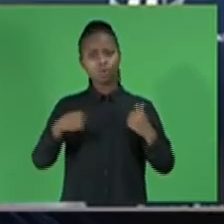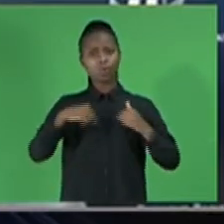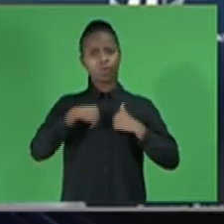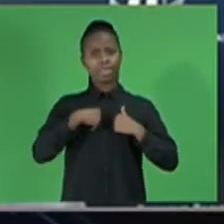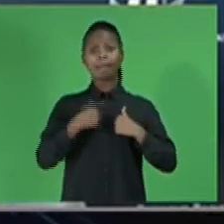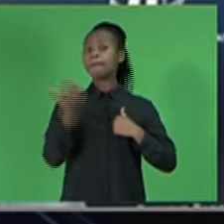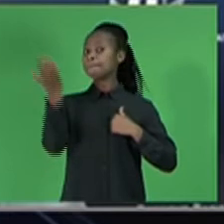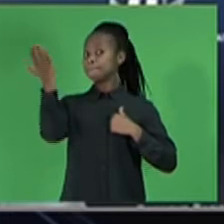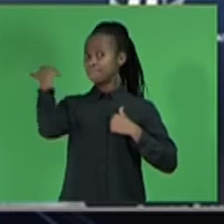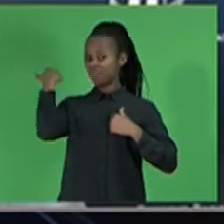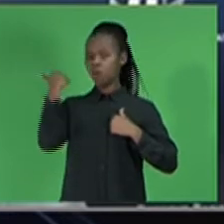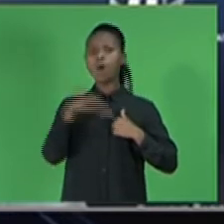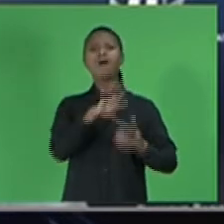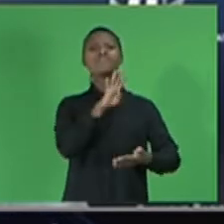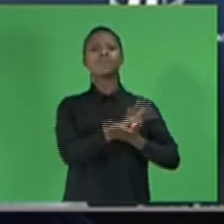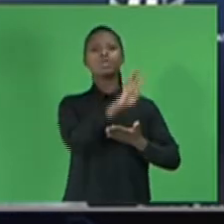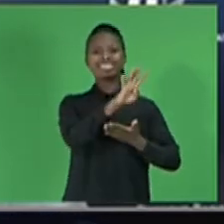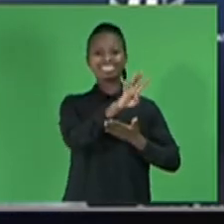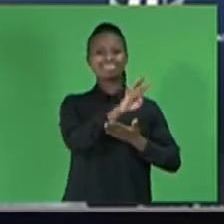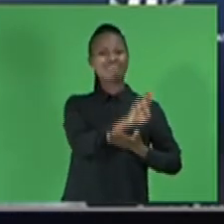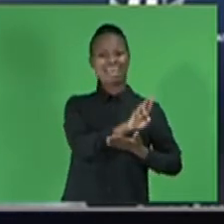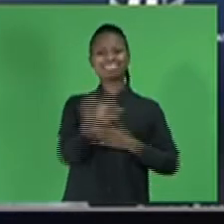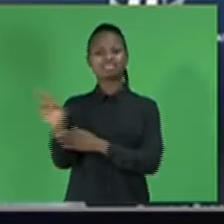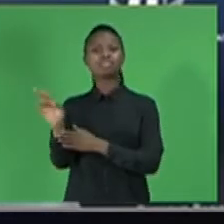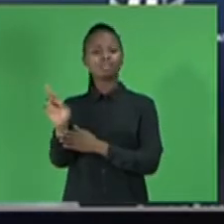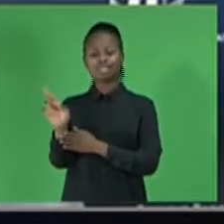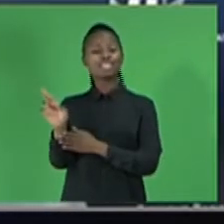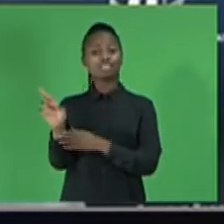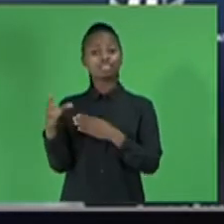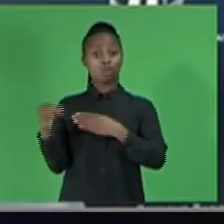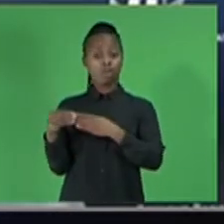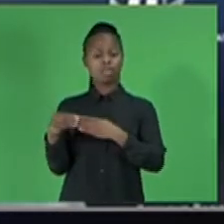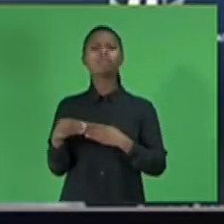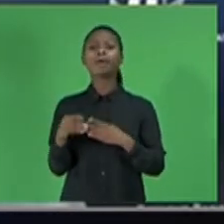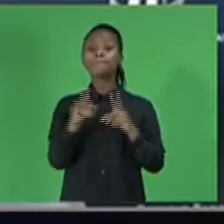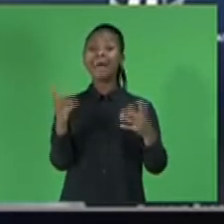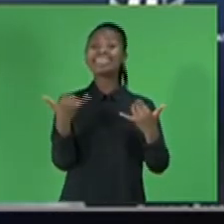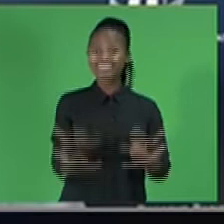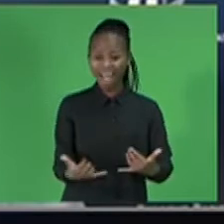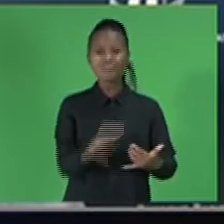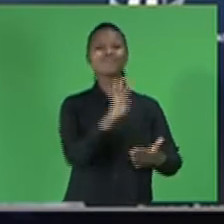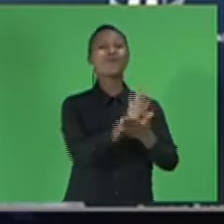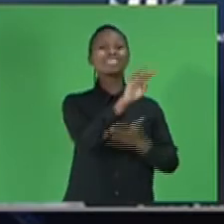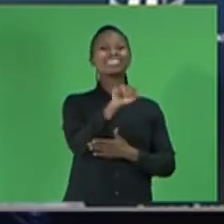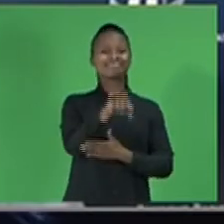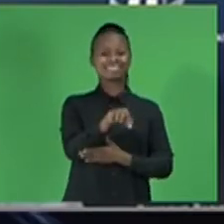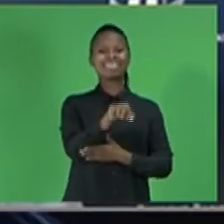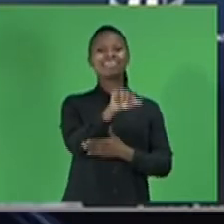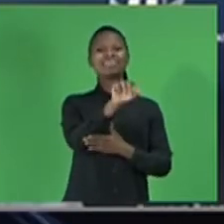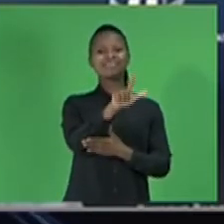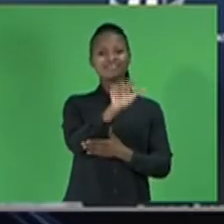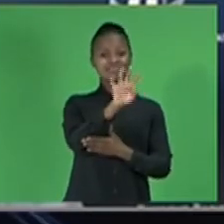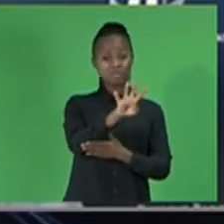.47 to the US dollar, compared to 14.40 at the time of the previous meeting.